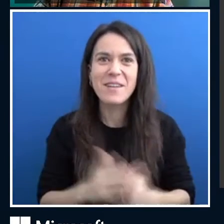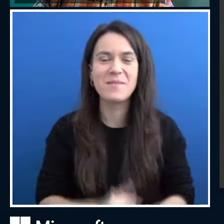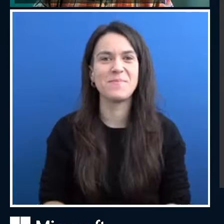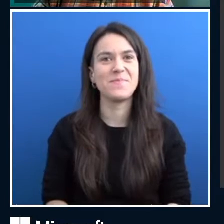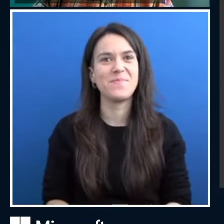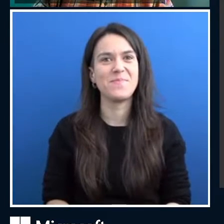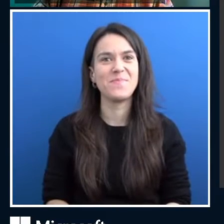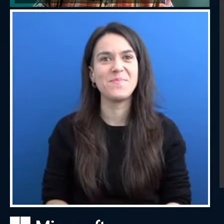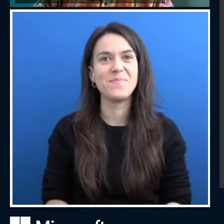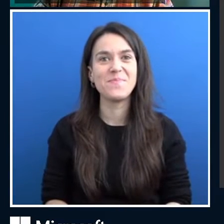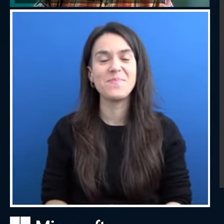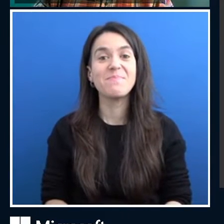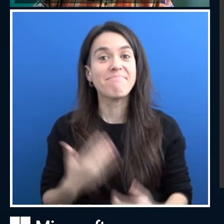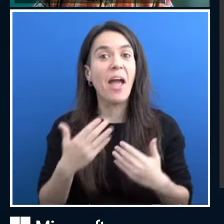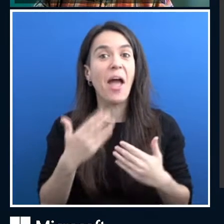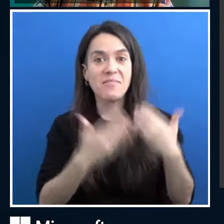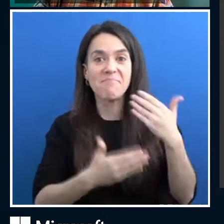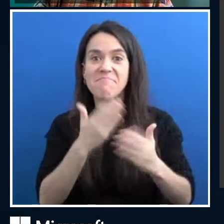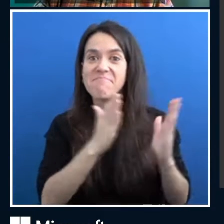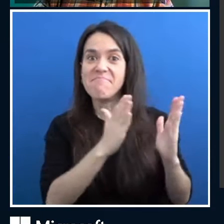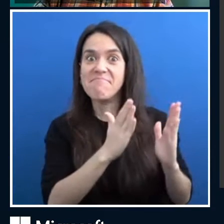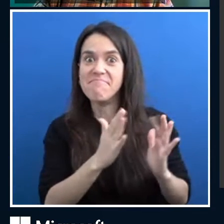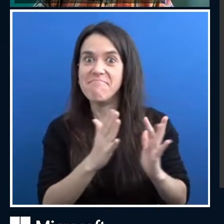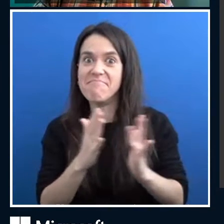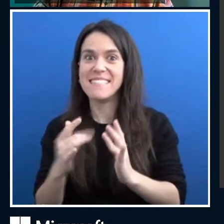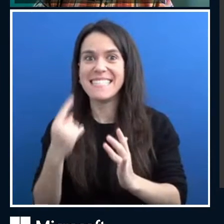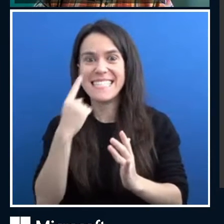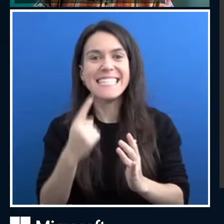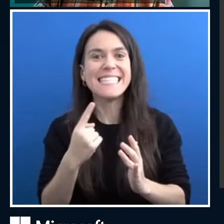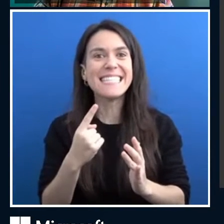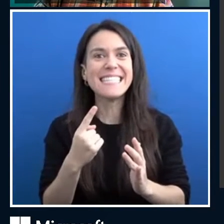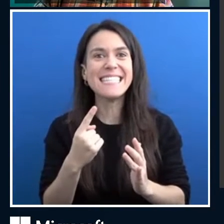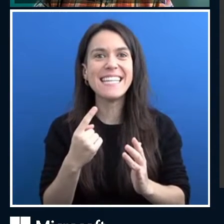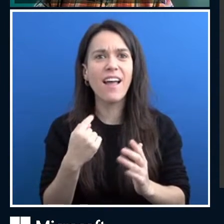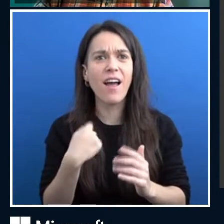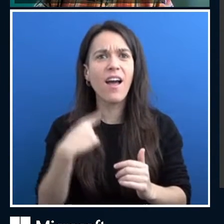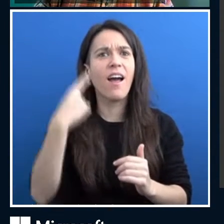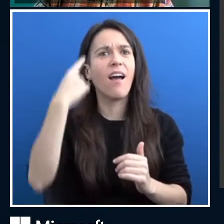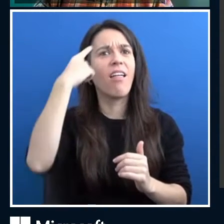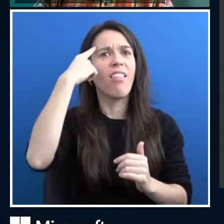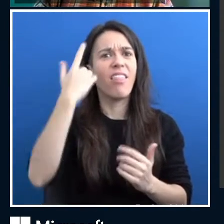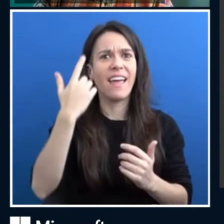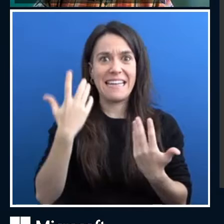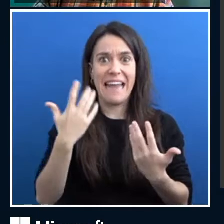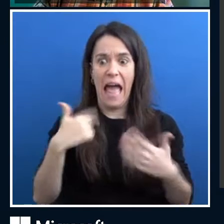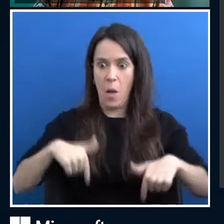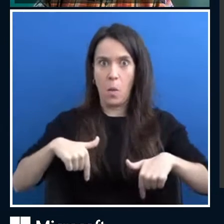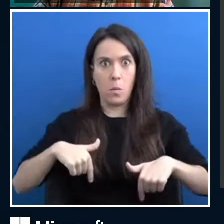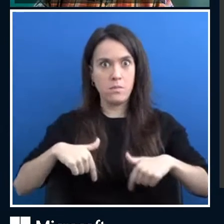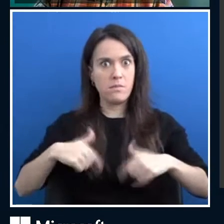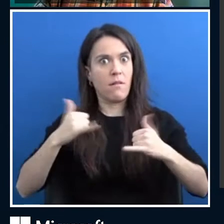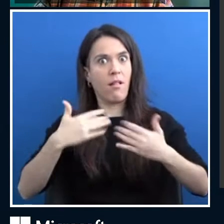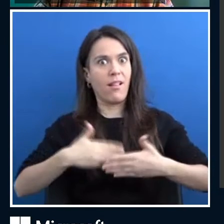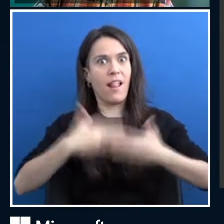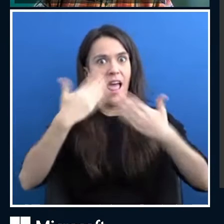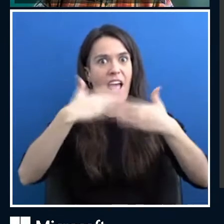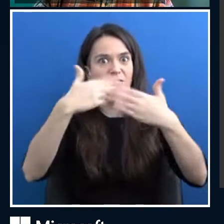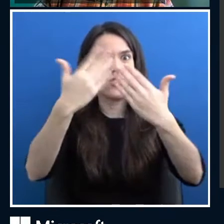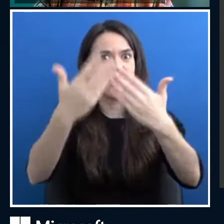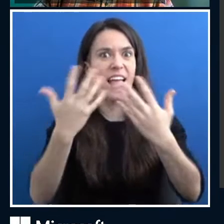probably more closer to home, things we remember and maybe still use on a daily basis. You start to get into the